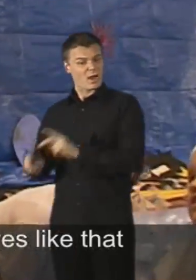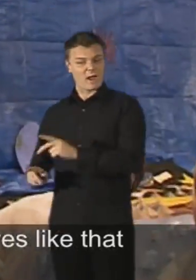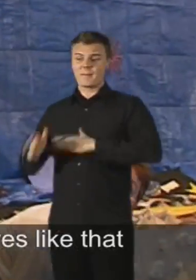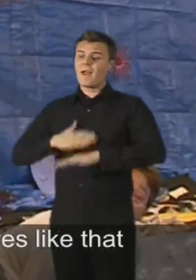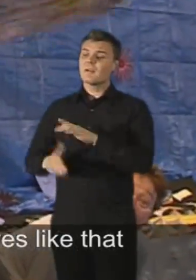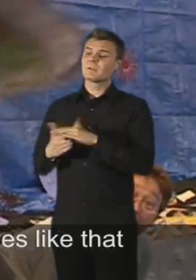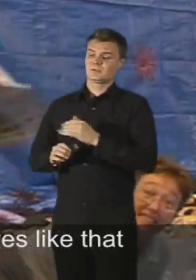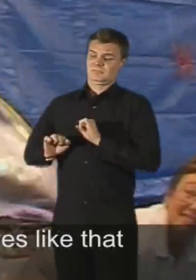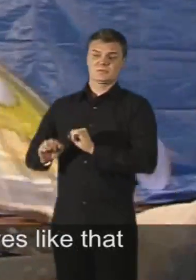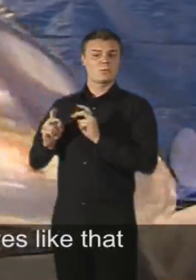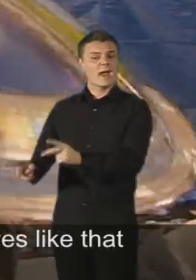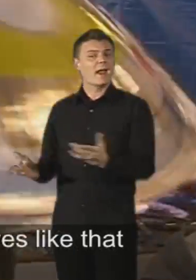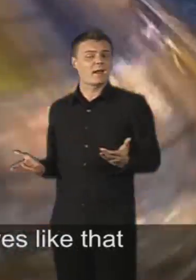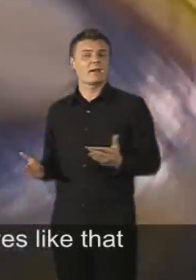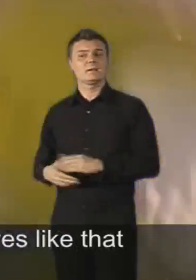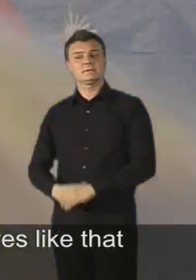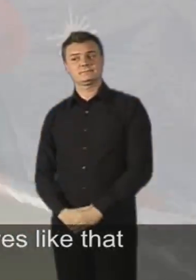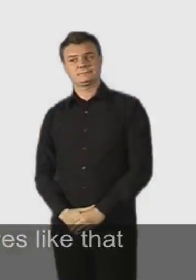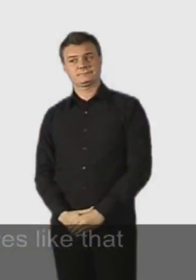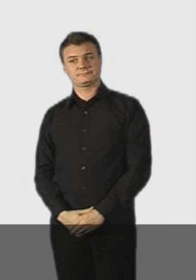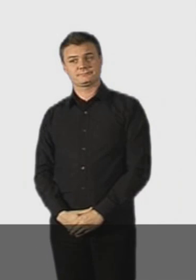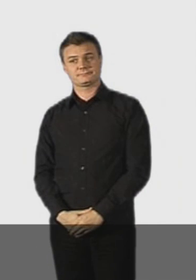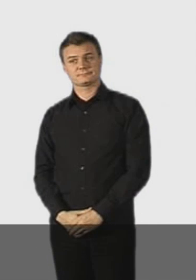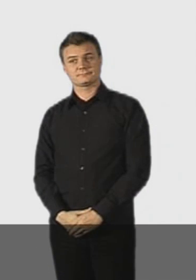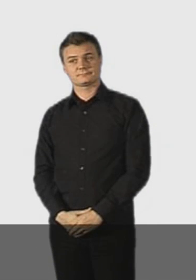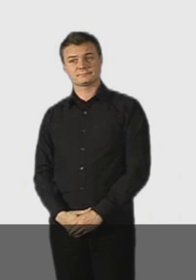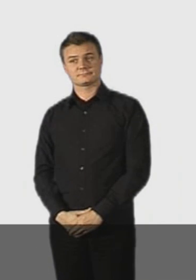that because that's how he behaves. Thank you. Thank you.